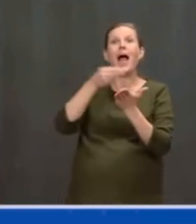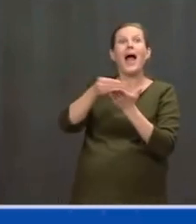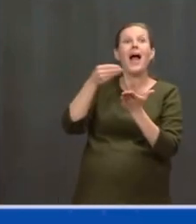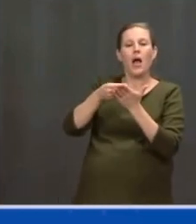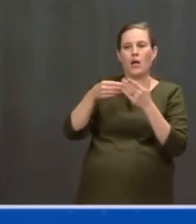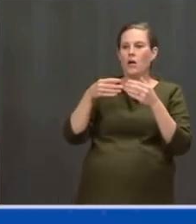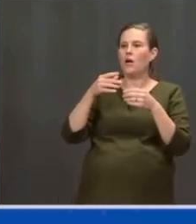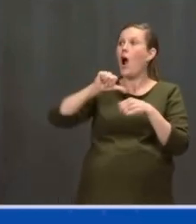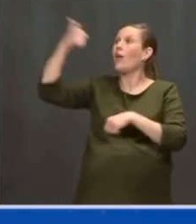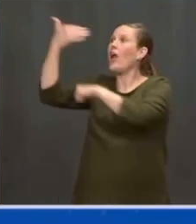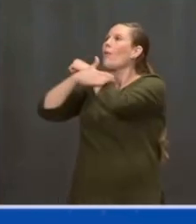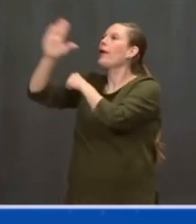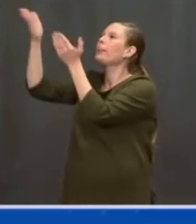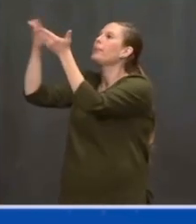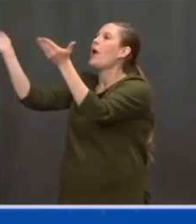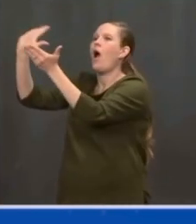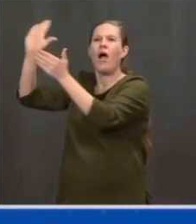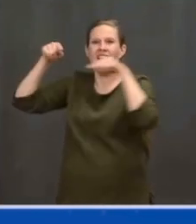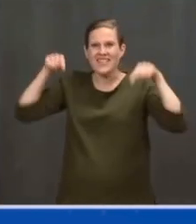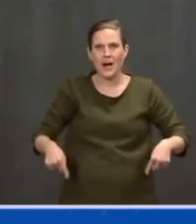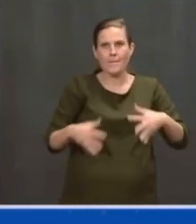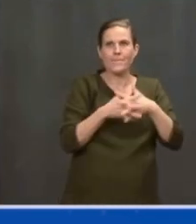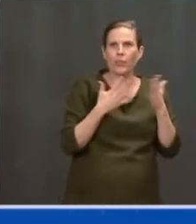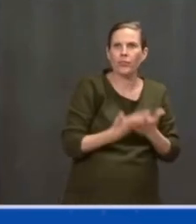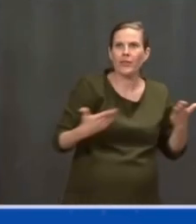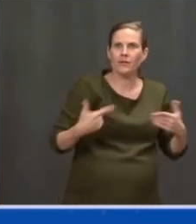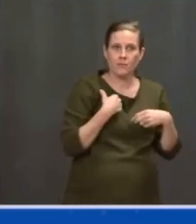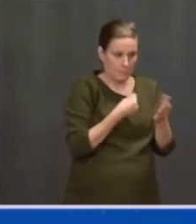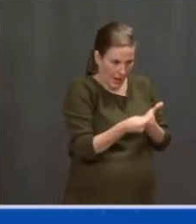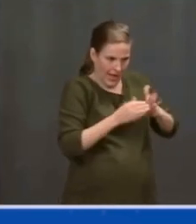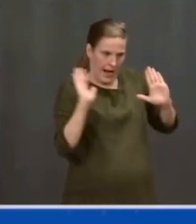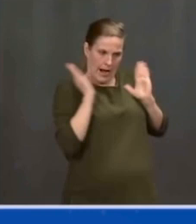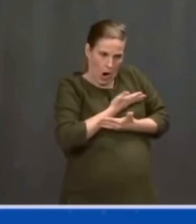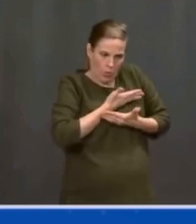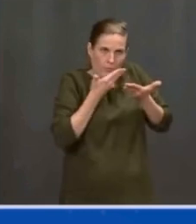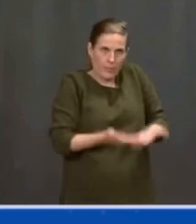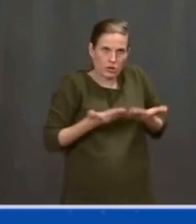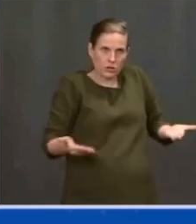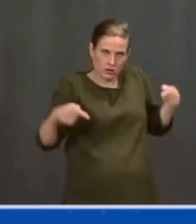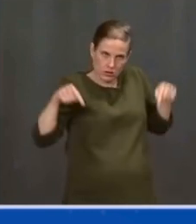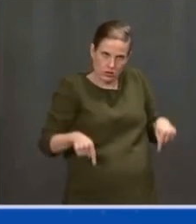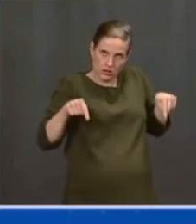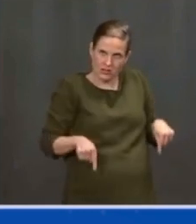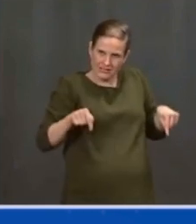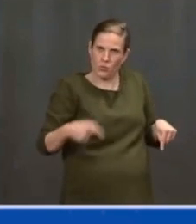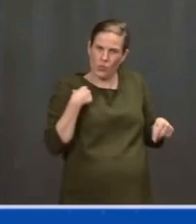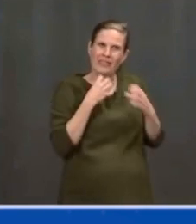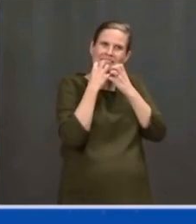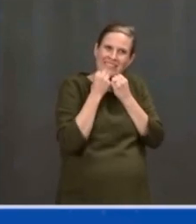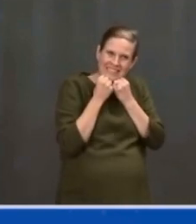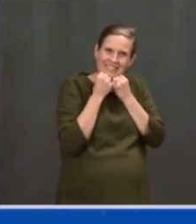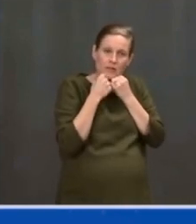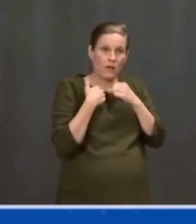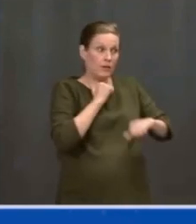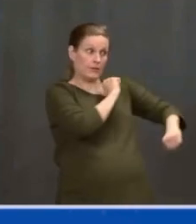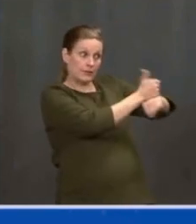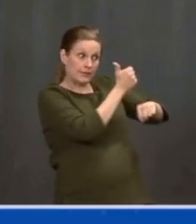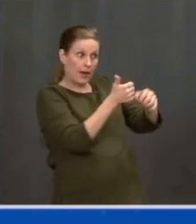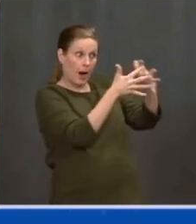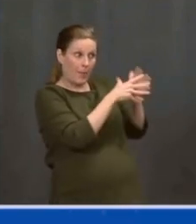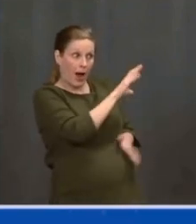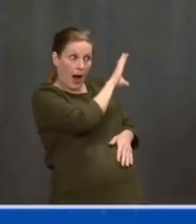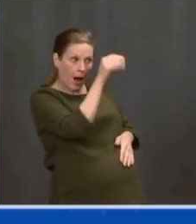That means investing in American-based companies and American workers. Not a contract will go out that I control